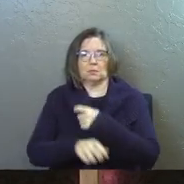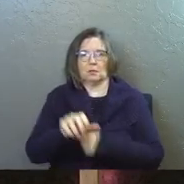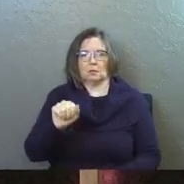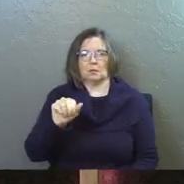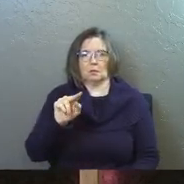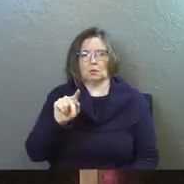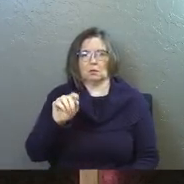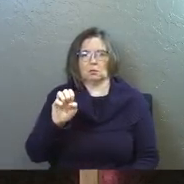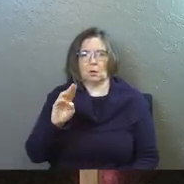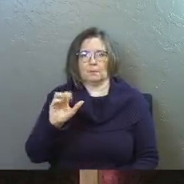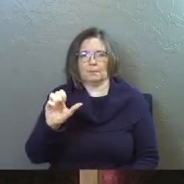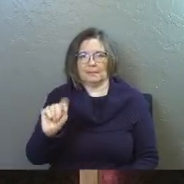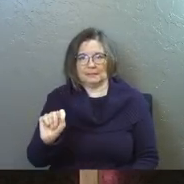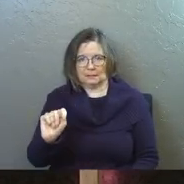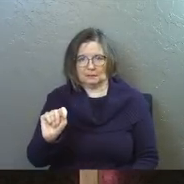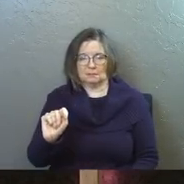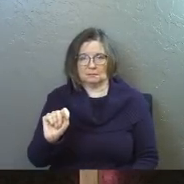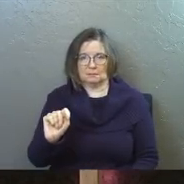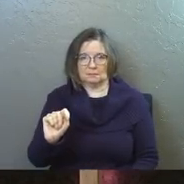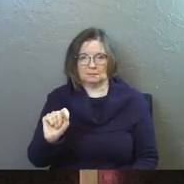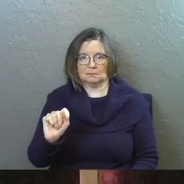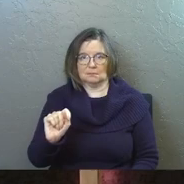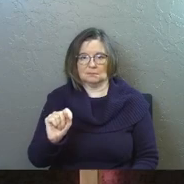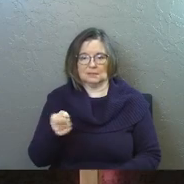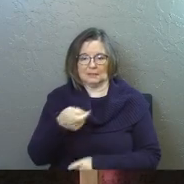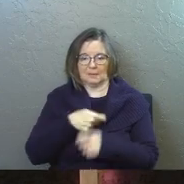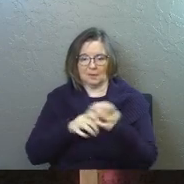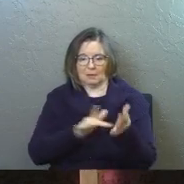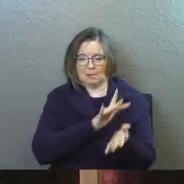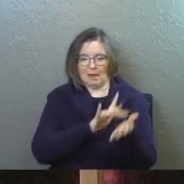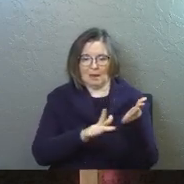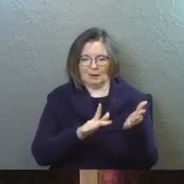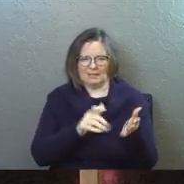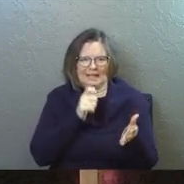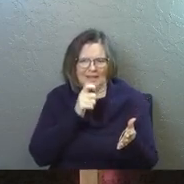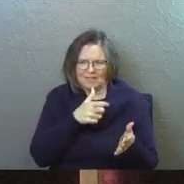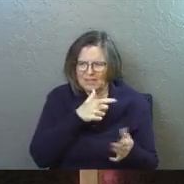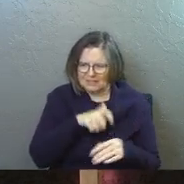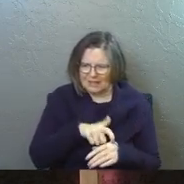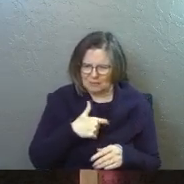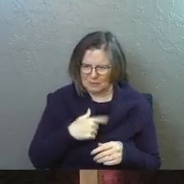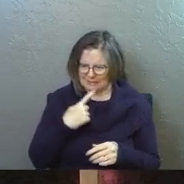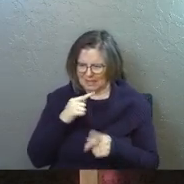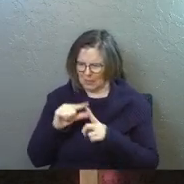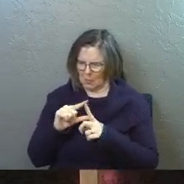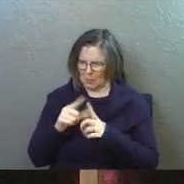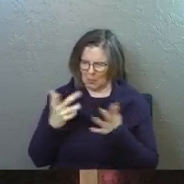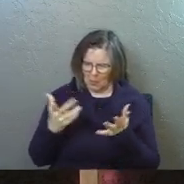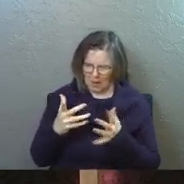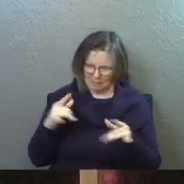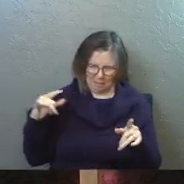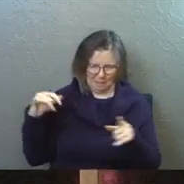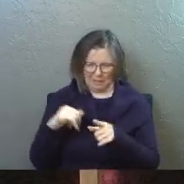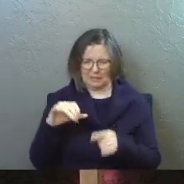Say substitutionary atonement. You're like, it's not even lunchtime yet. We're saying what